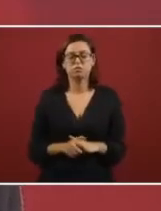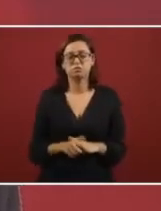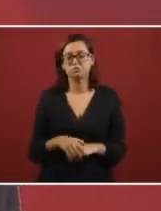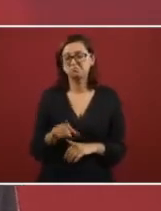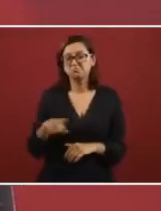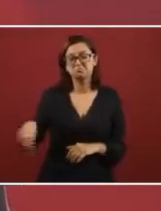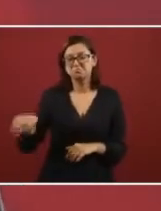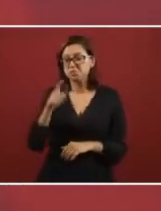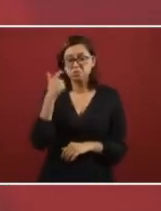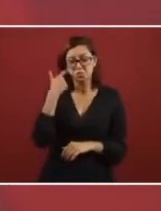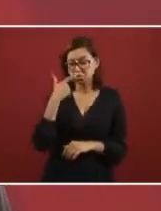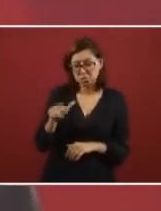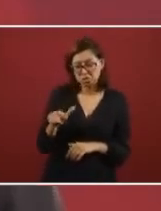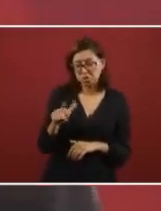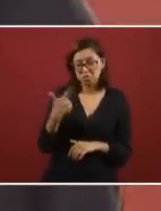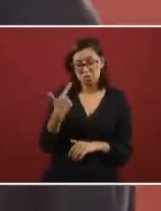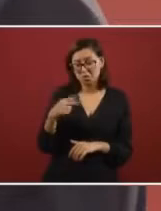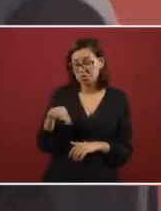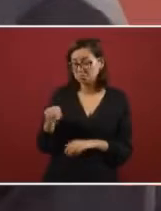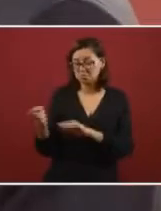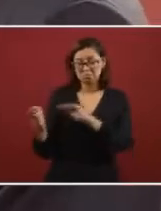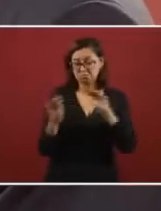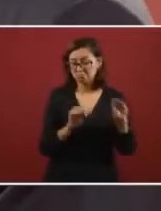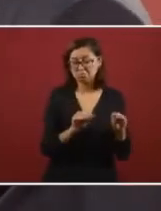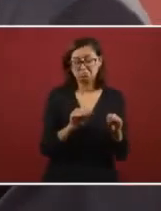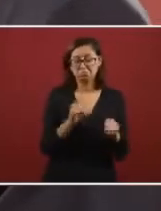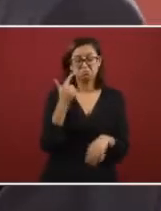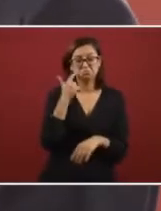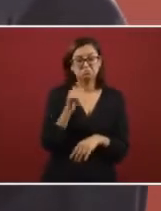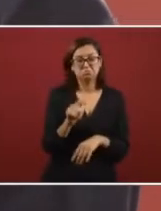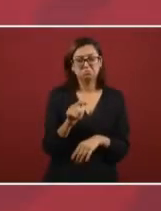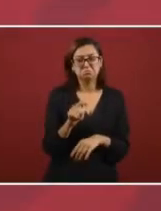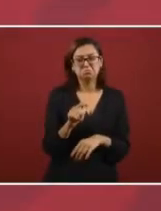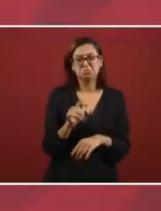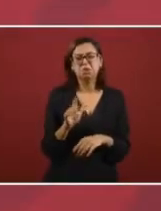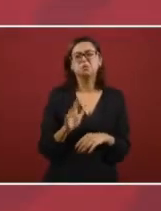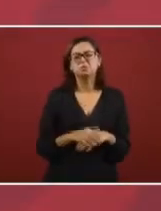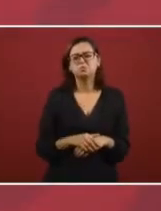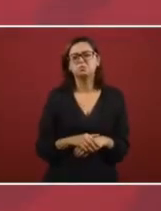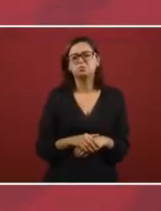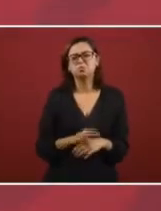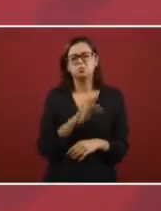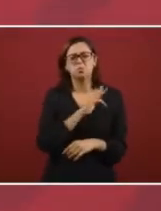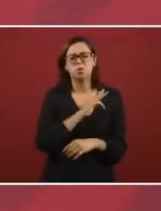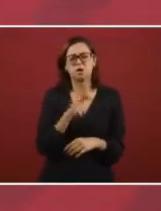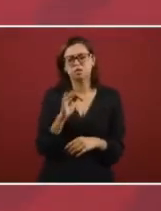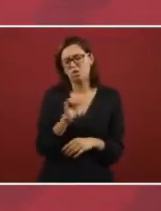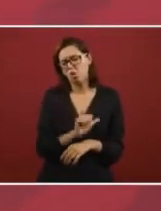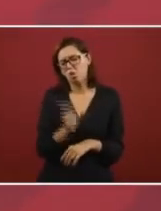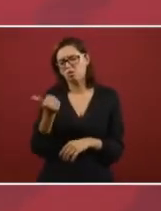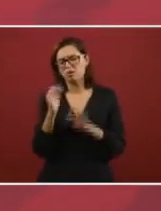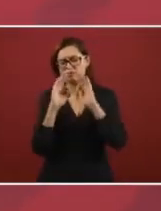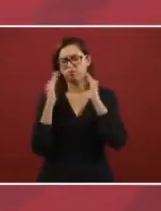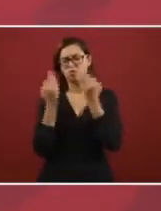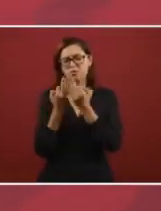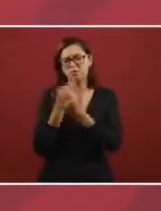they don't want to go to the National Guard. They can have other options